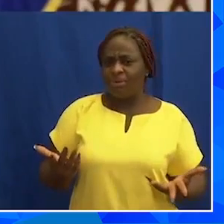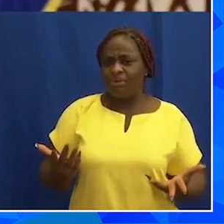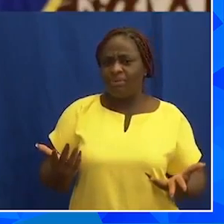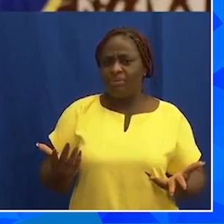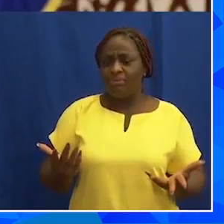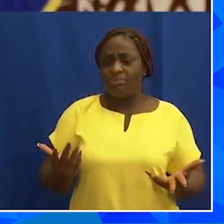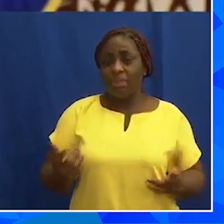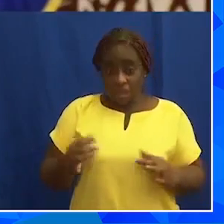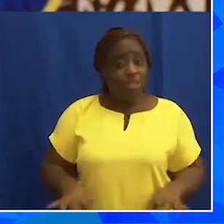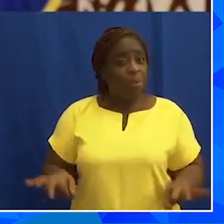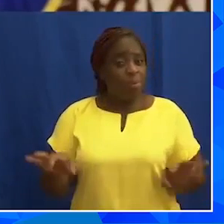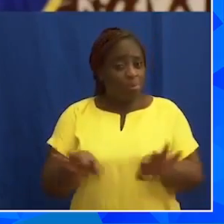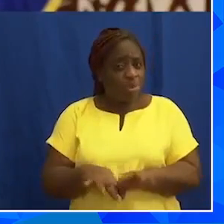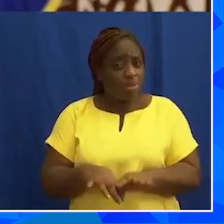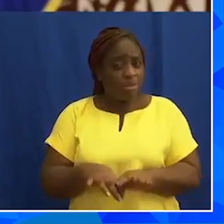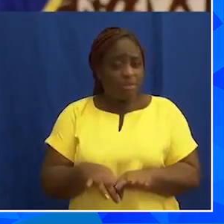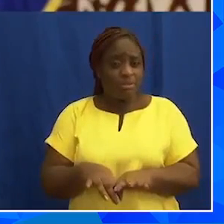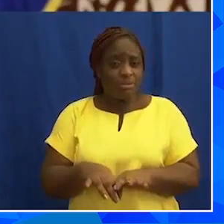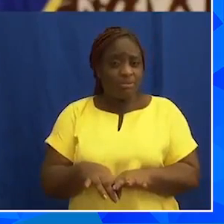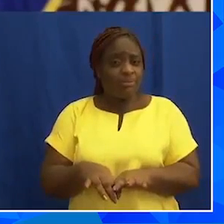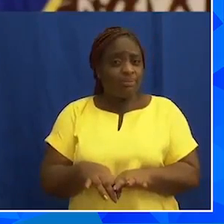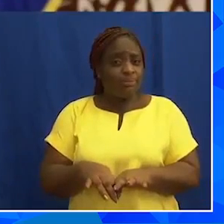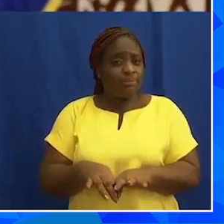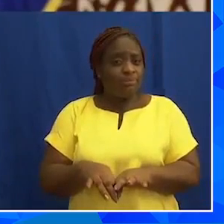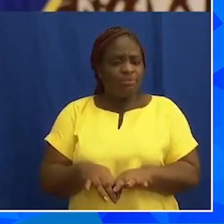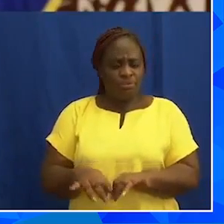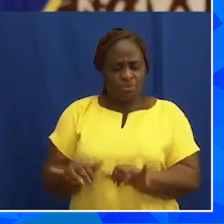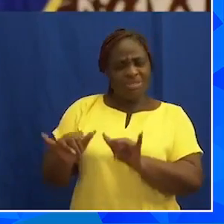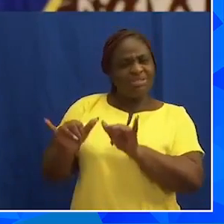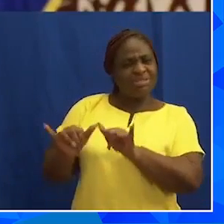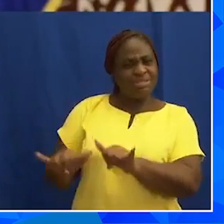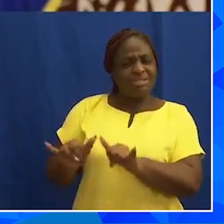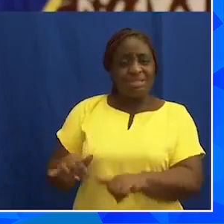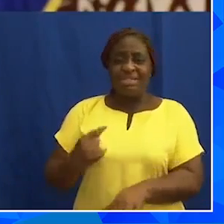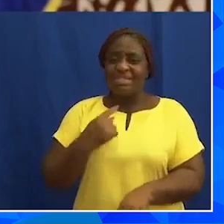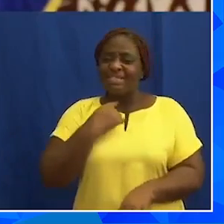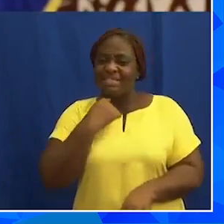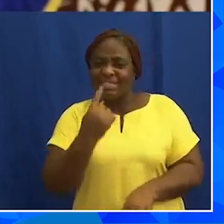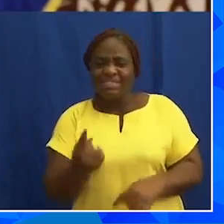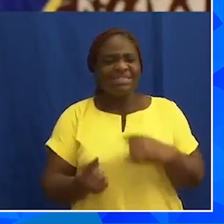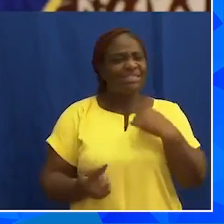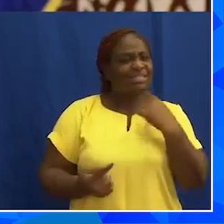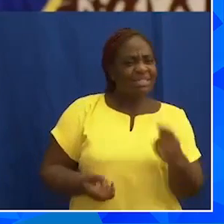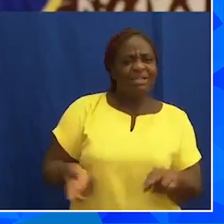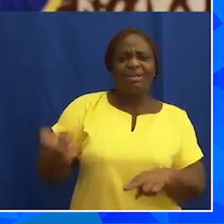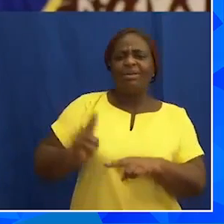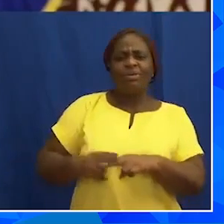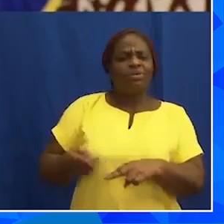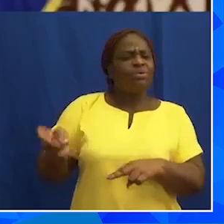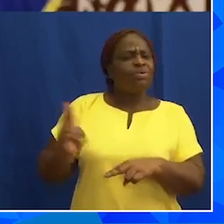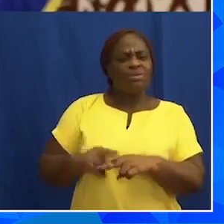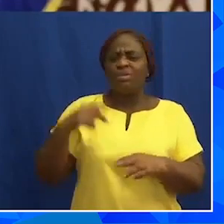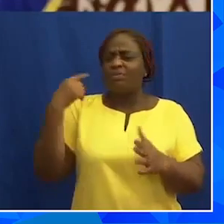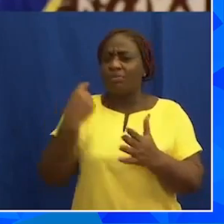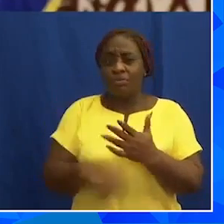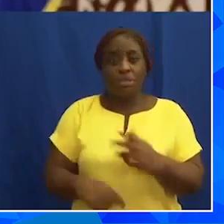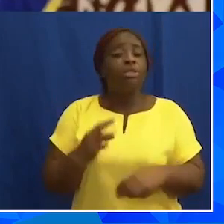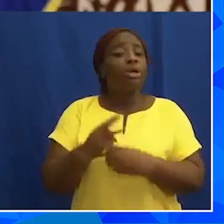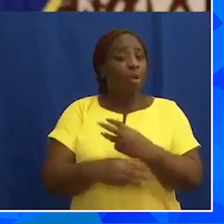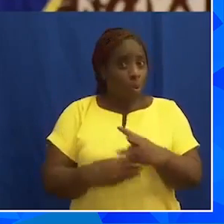It is important to state that mentioning the increases in prices worldwide